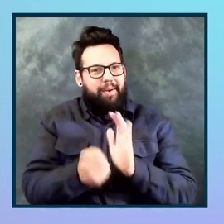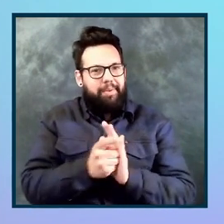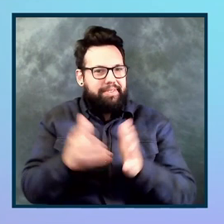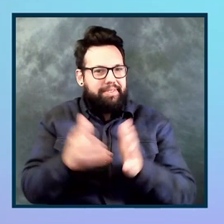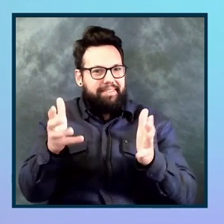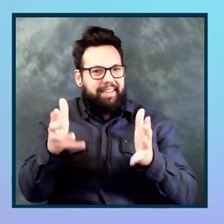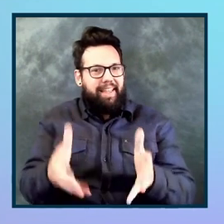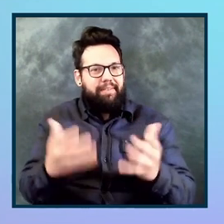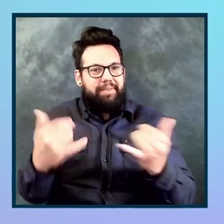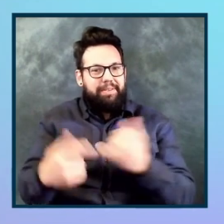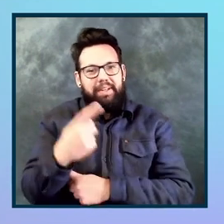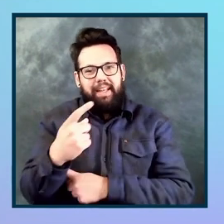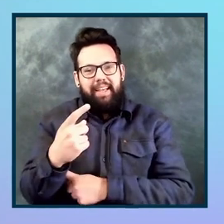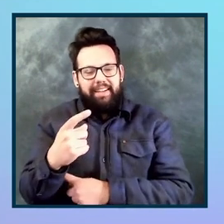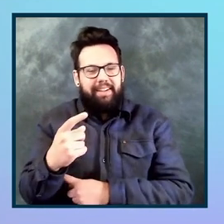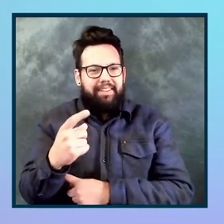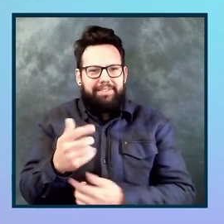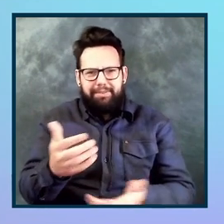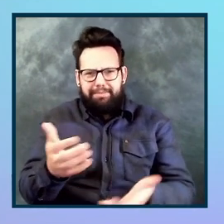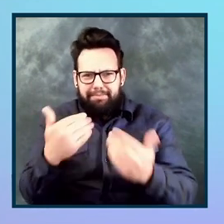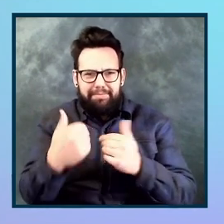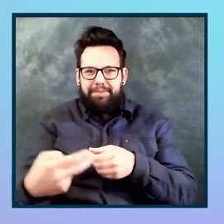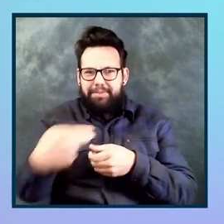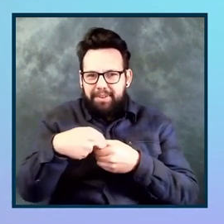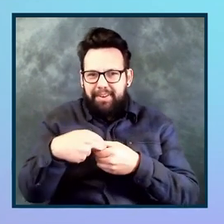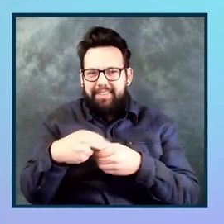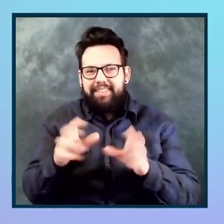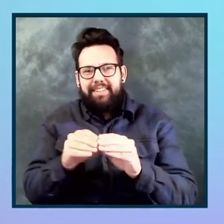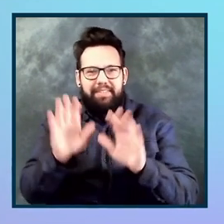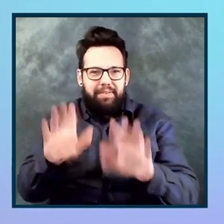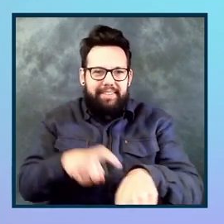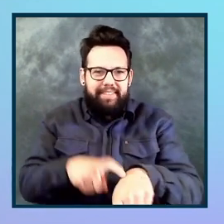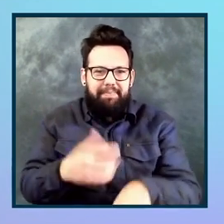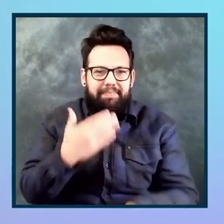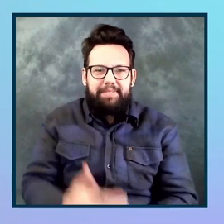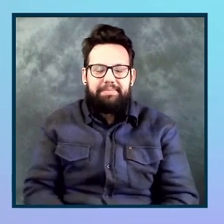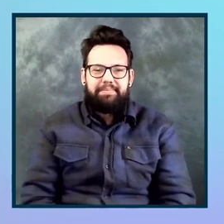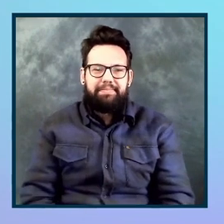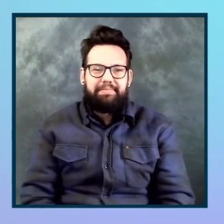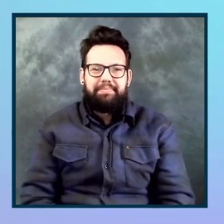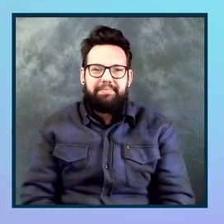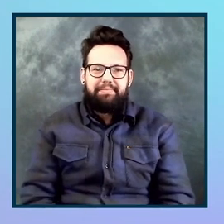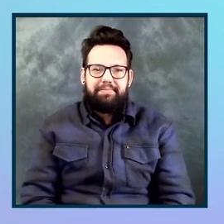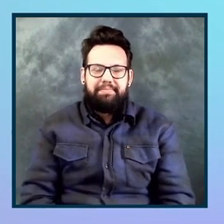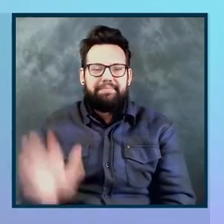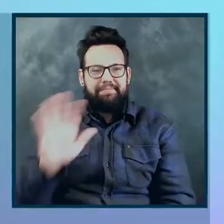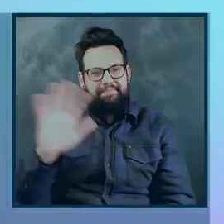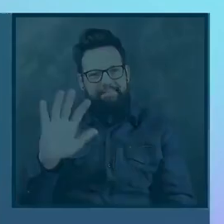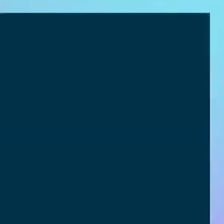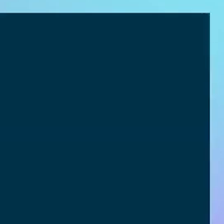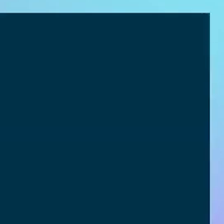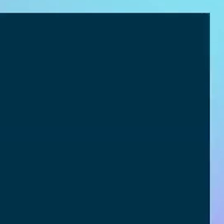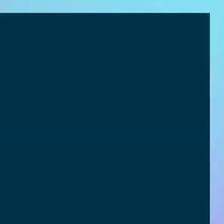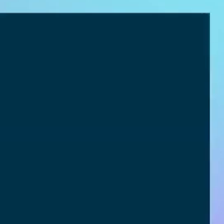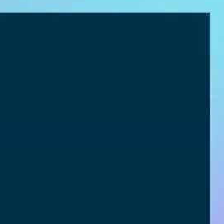So, uh, please be sure to, uh, join those sessions too and have a great time. Thank you so much. Bye everyone. Thank you.